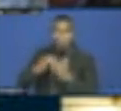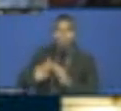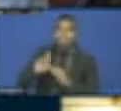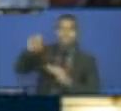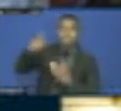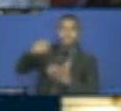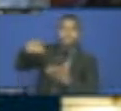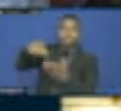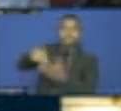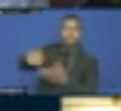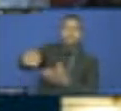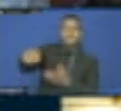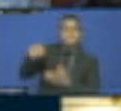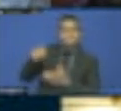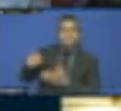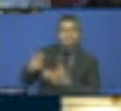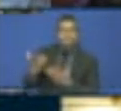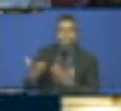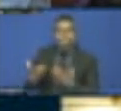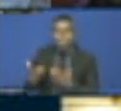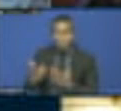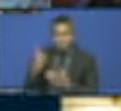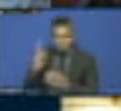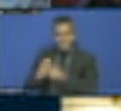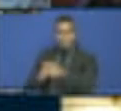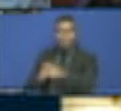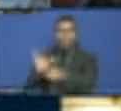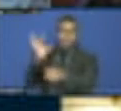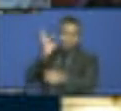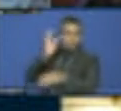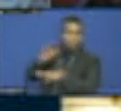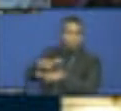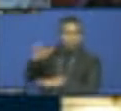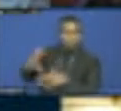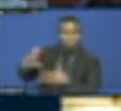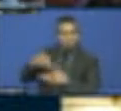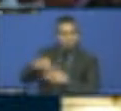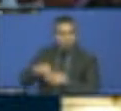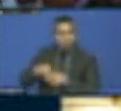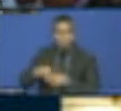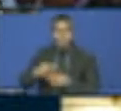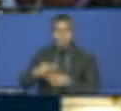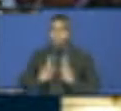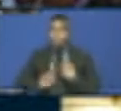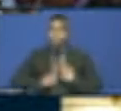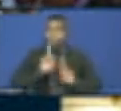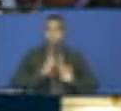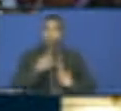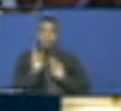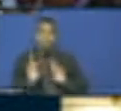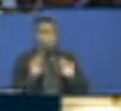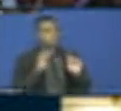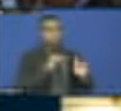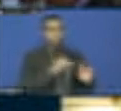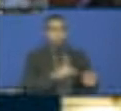will act violently against that woman because she's answering me back. Please conclude. Yes. In conclusion, we're talking